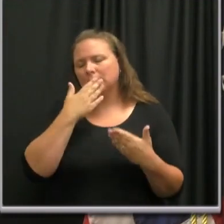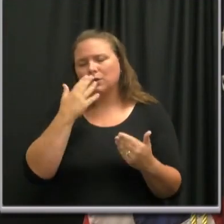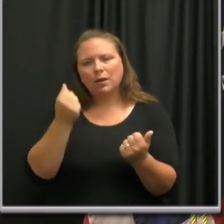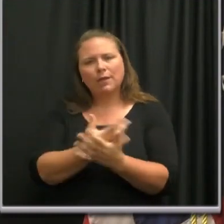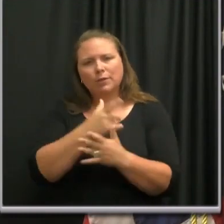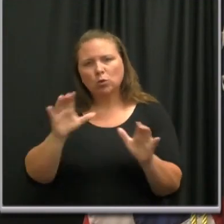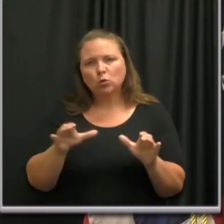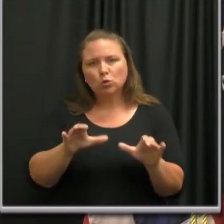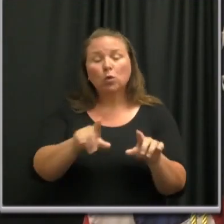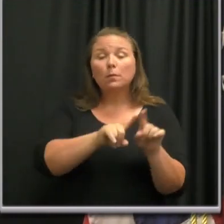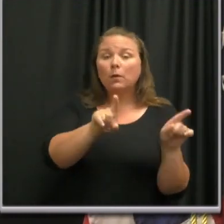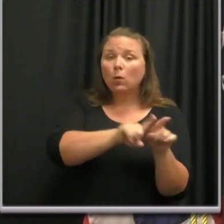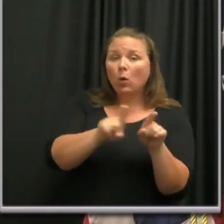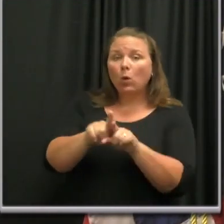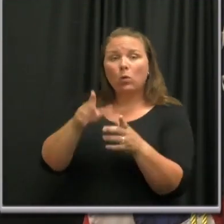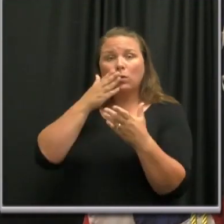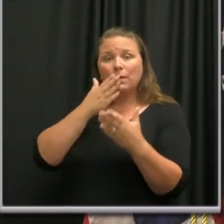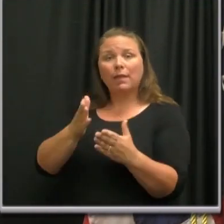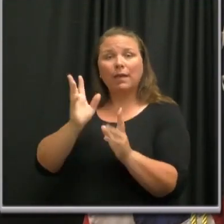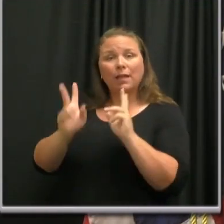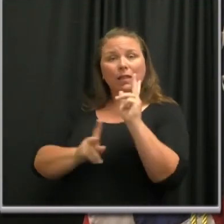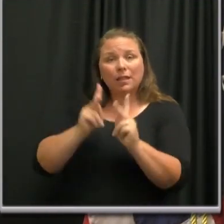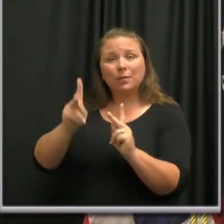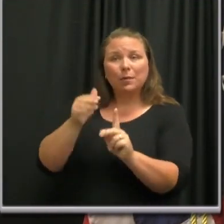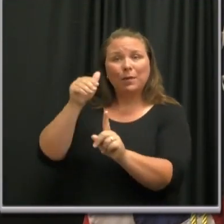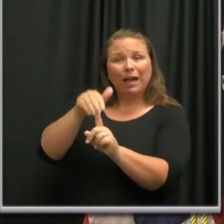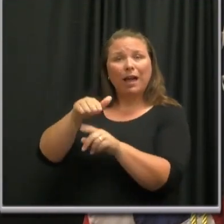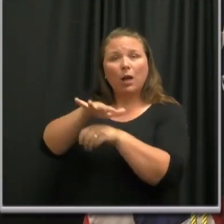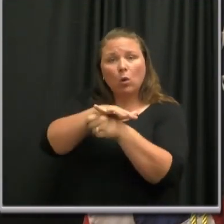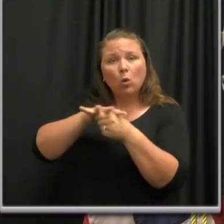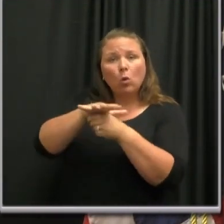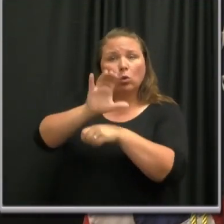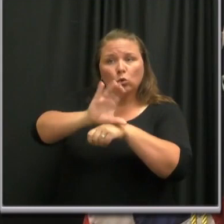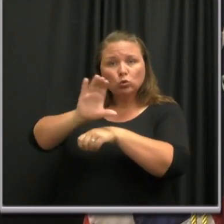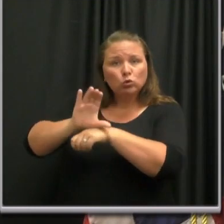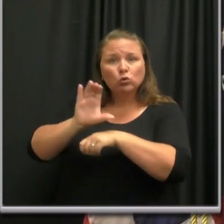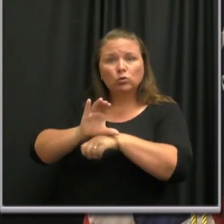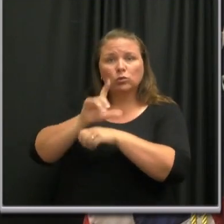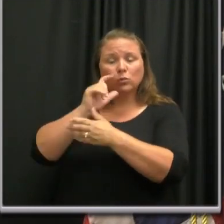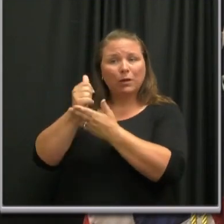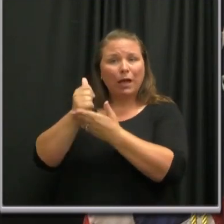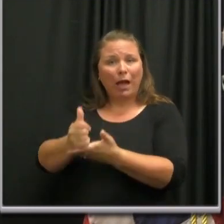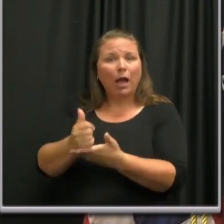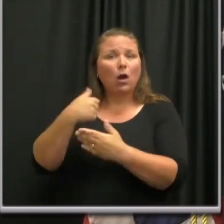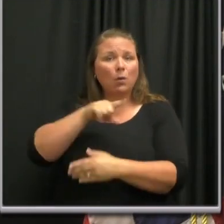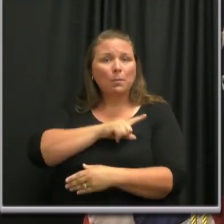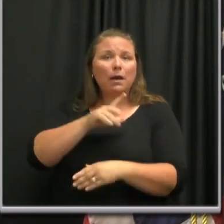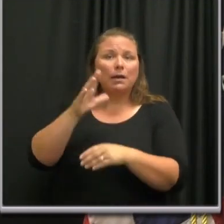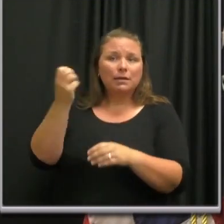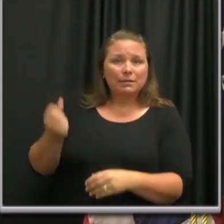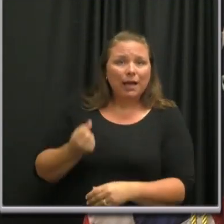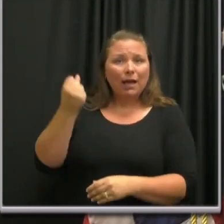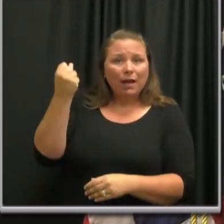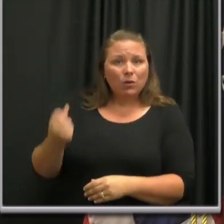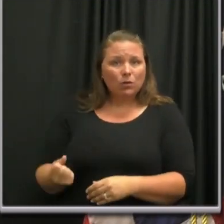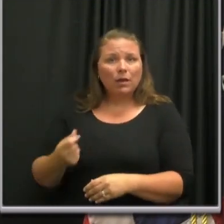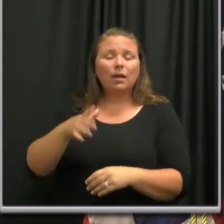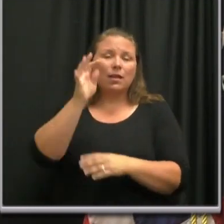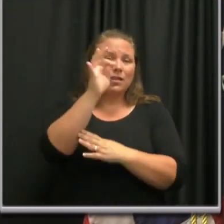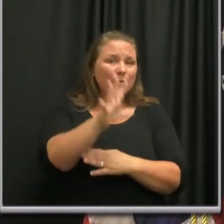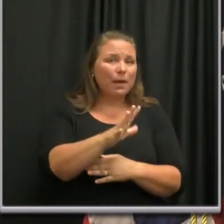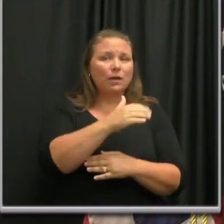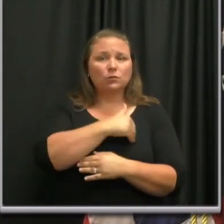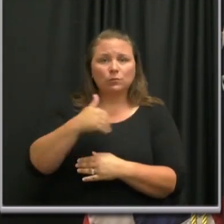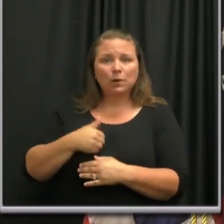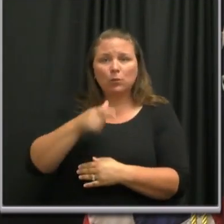But we may also thank the good people at the local churches that we're testing out on Saturdays. The pastors and the members of those churches who